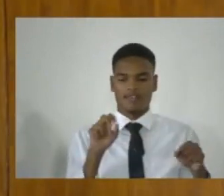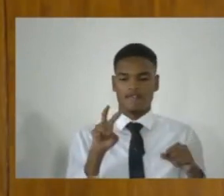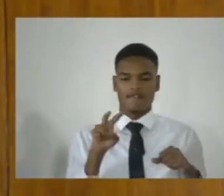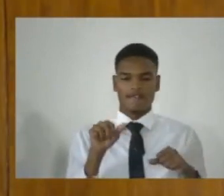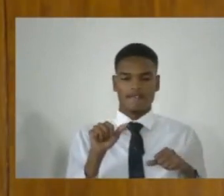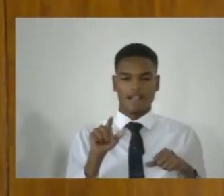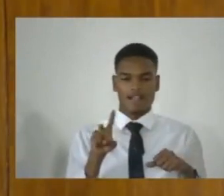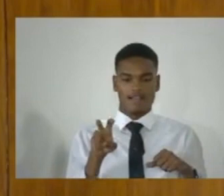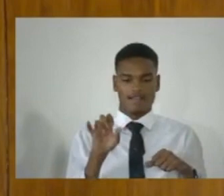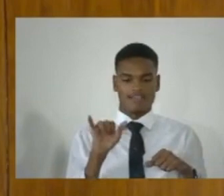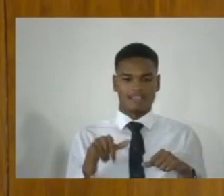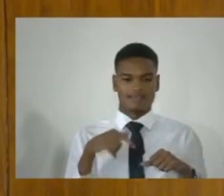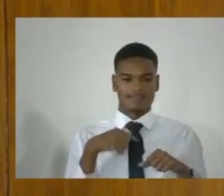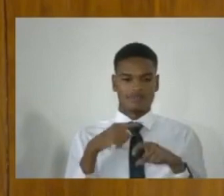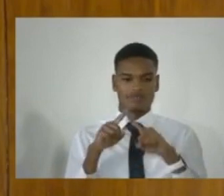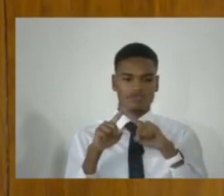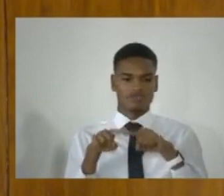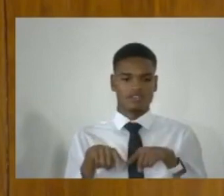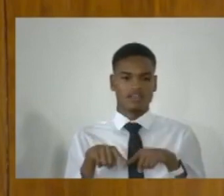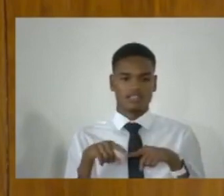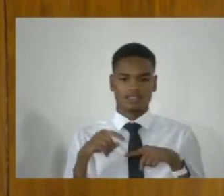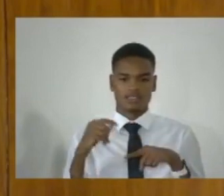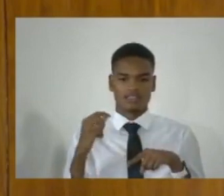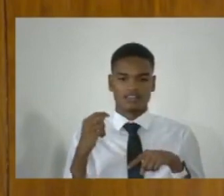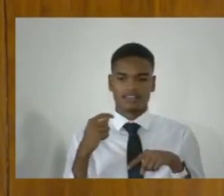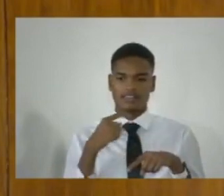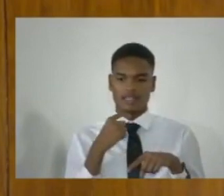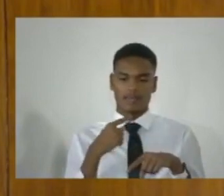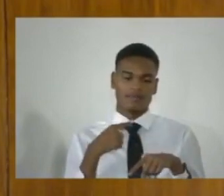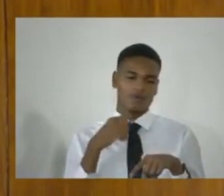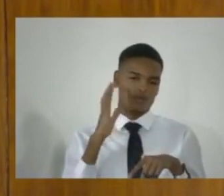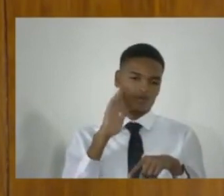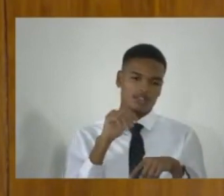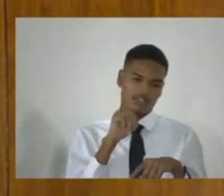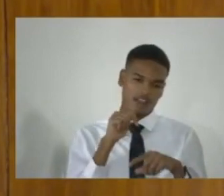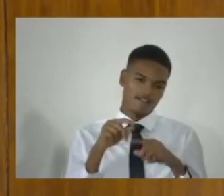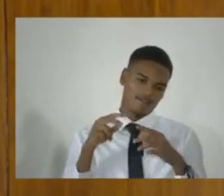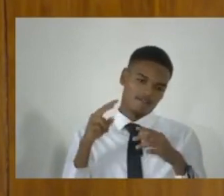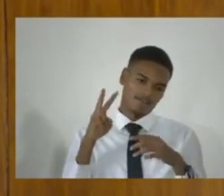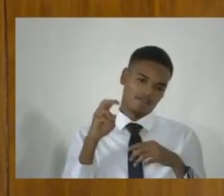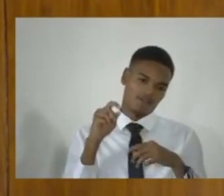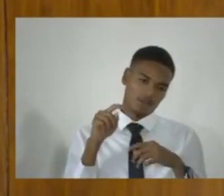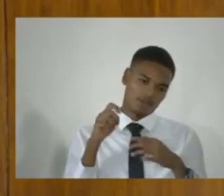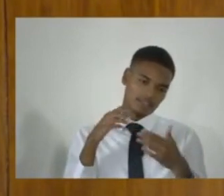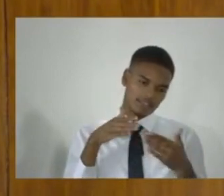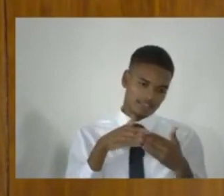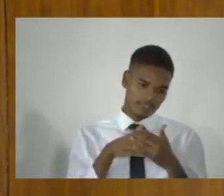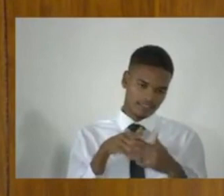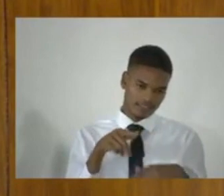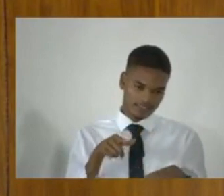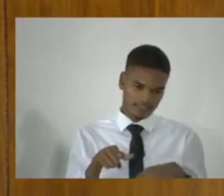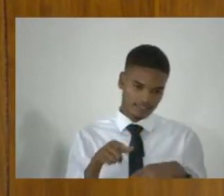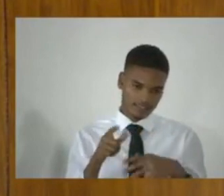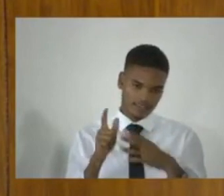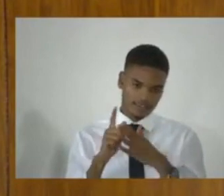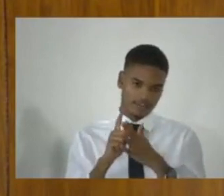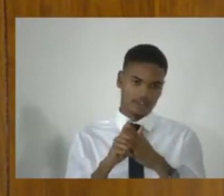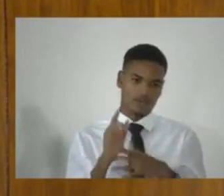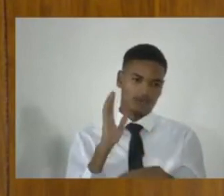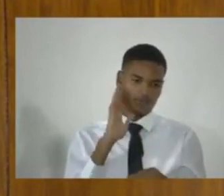am relying in saying that I would not vote against this particular piece of legislation would not